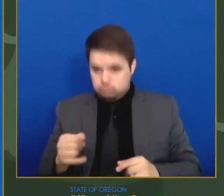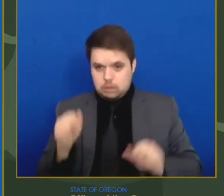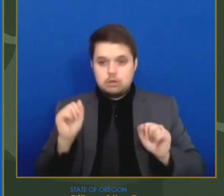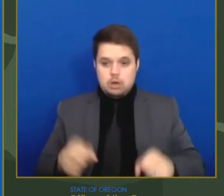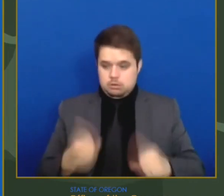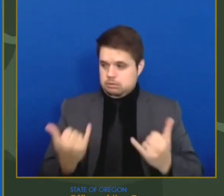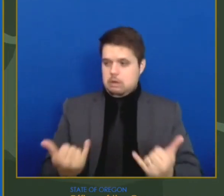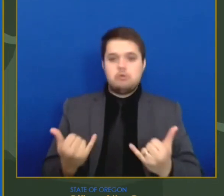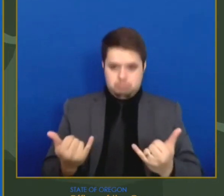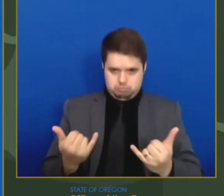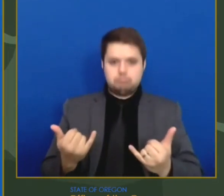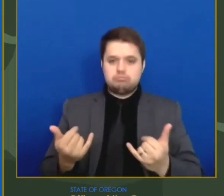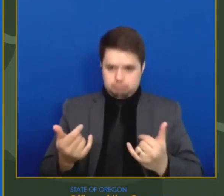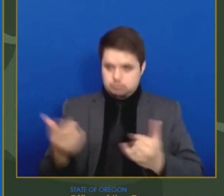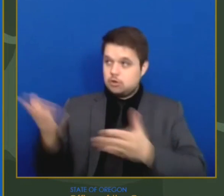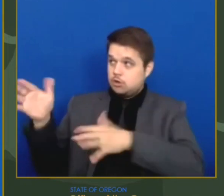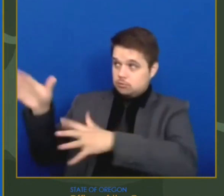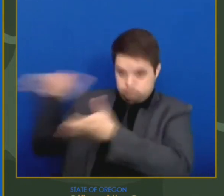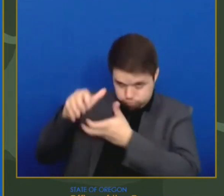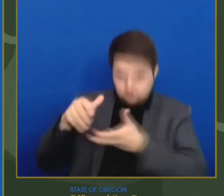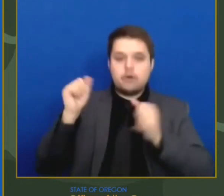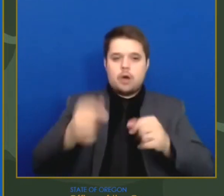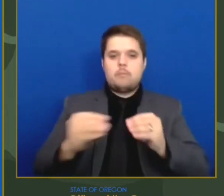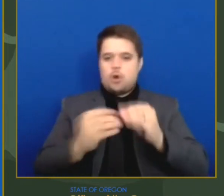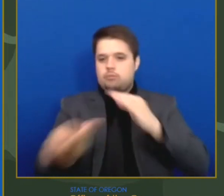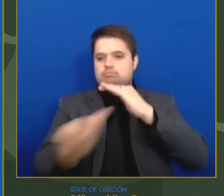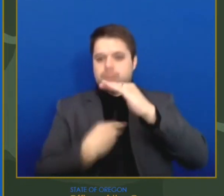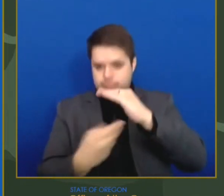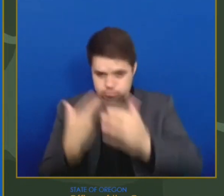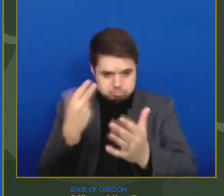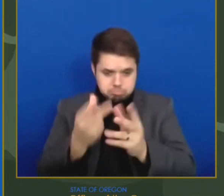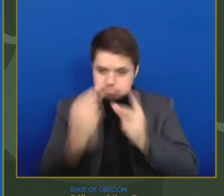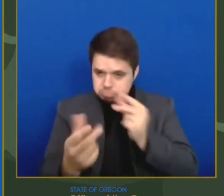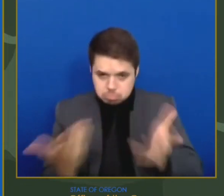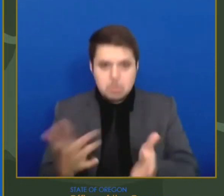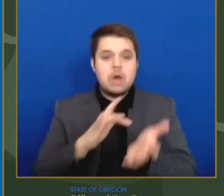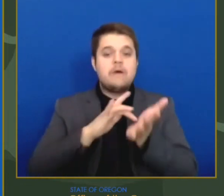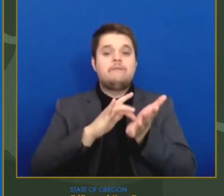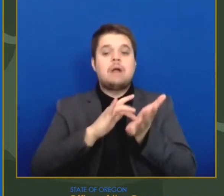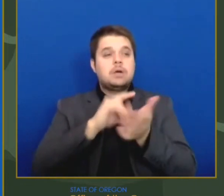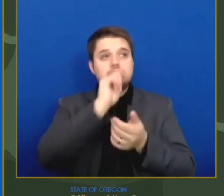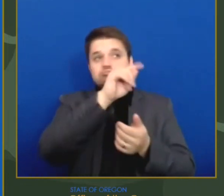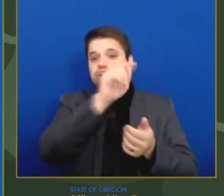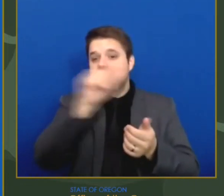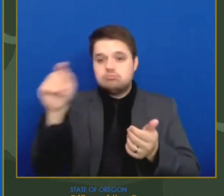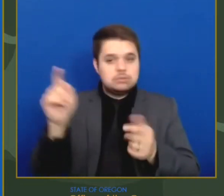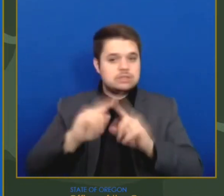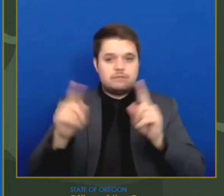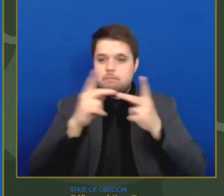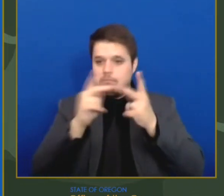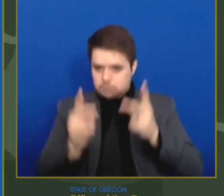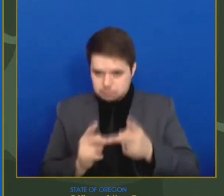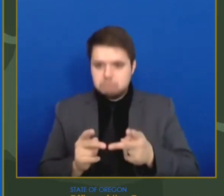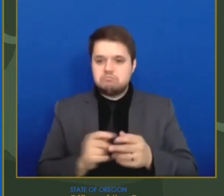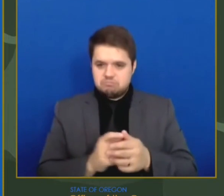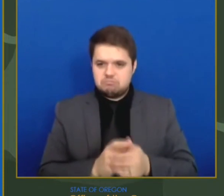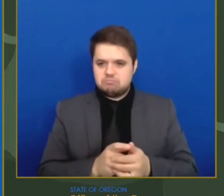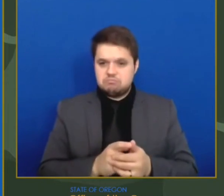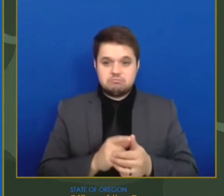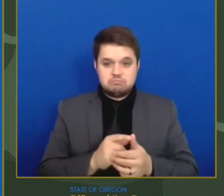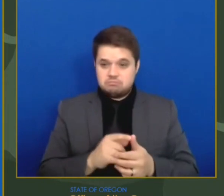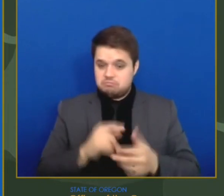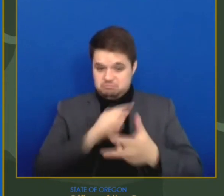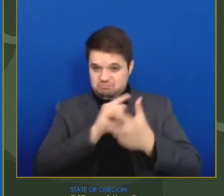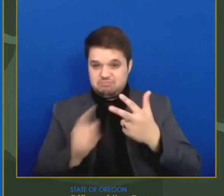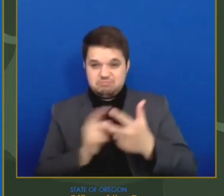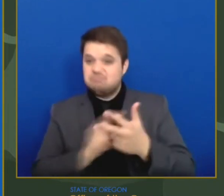agencies, to pharmacies, and to other vaccination sites and providers all across Oregon. We see Johnson & Johnson as one of our most effective and